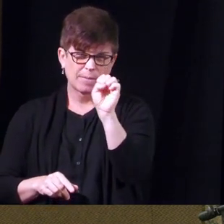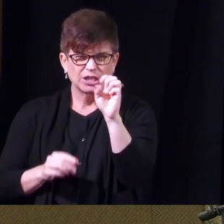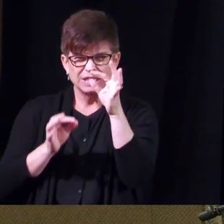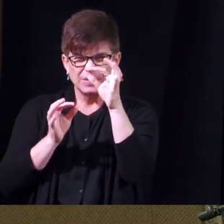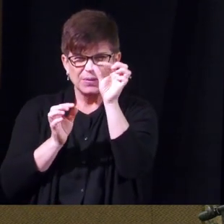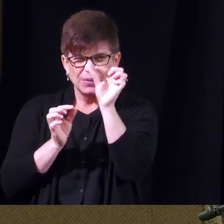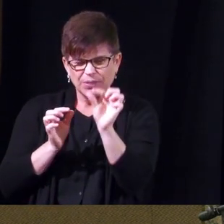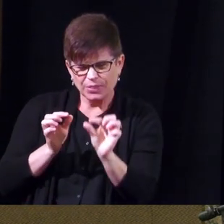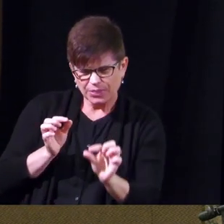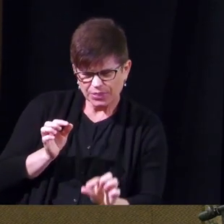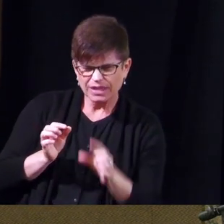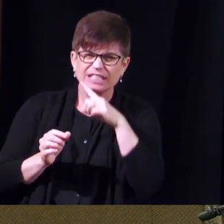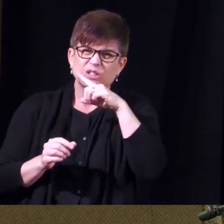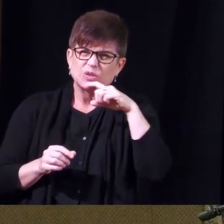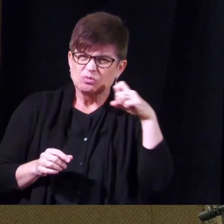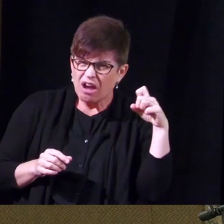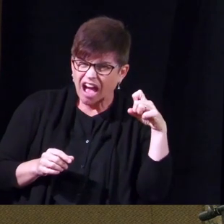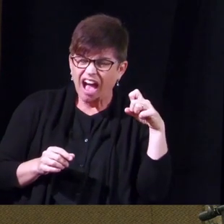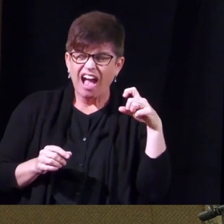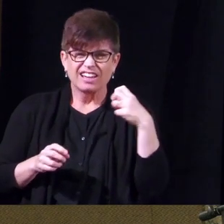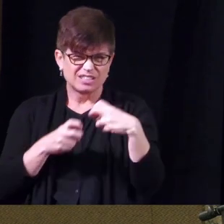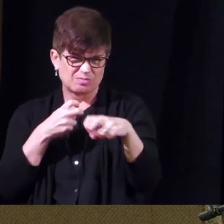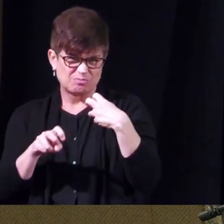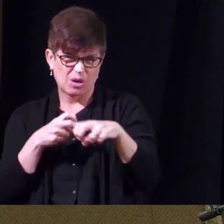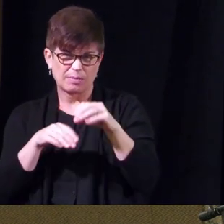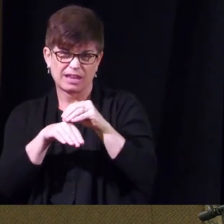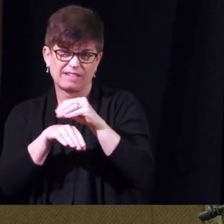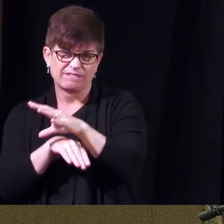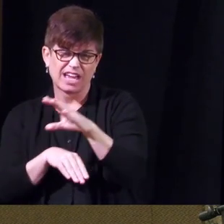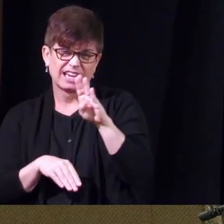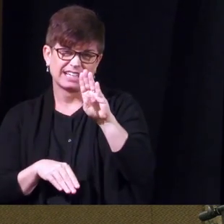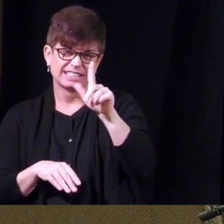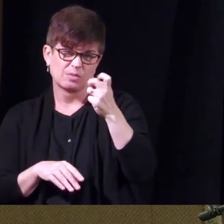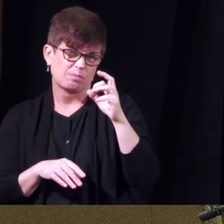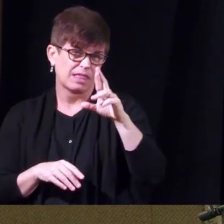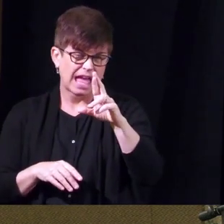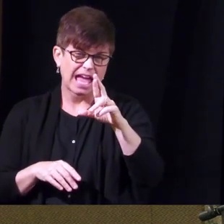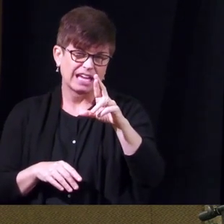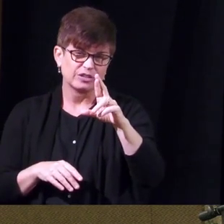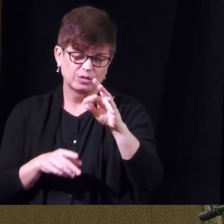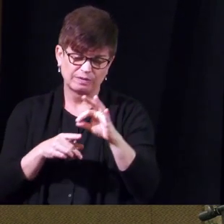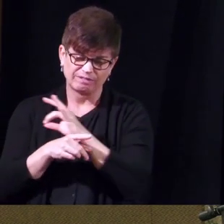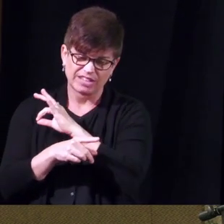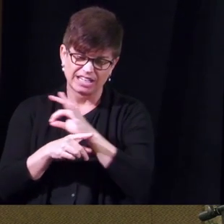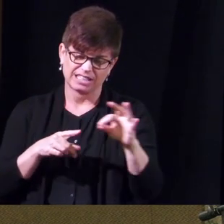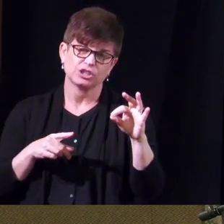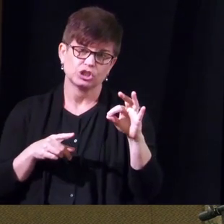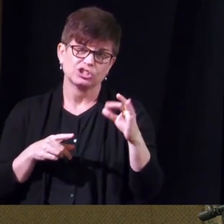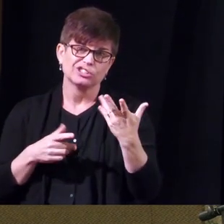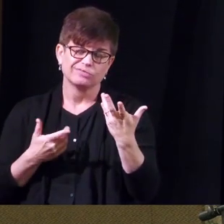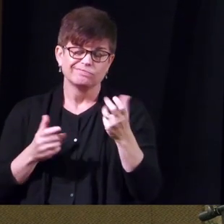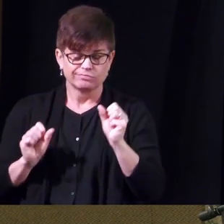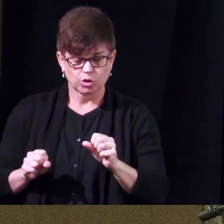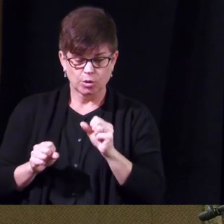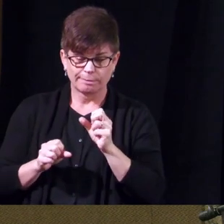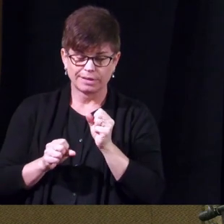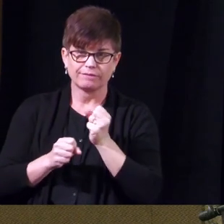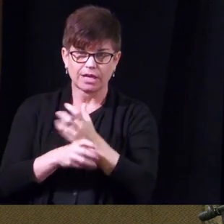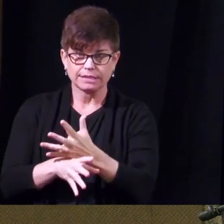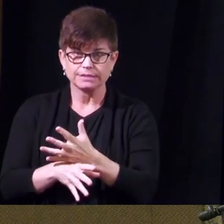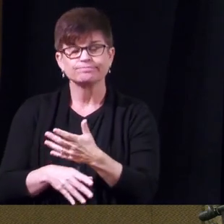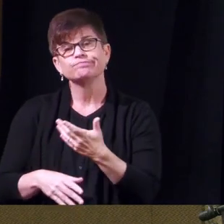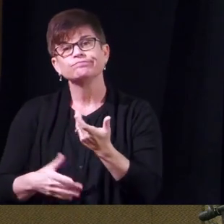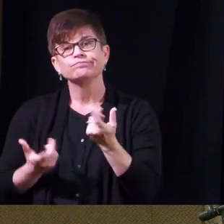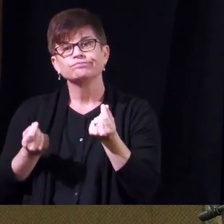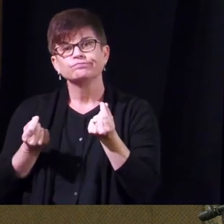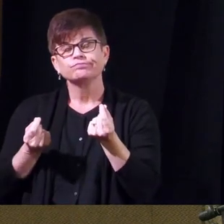they get irritated it can even affect their bladder function the incontinence and so on can be affected so i like